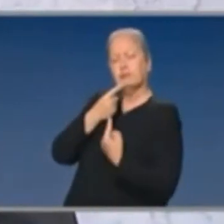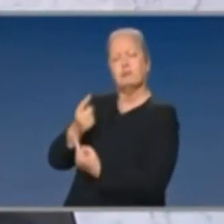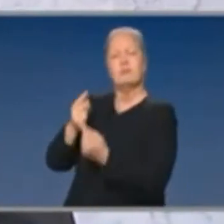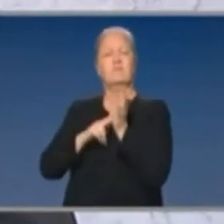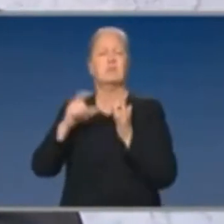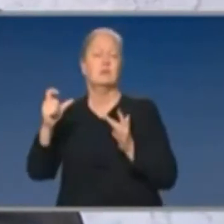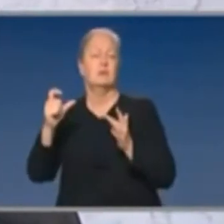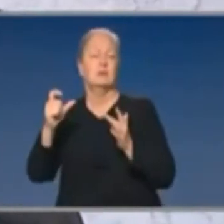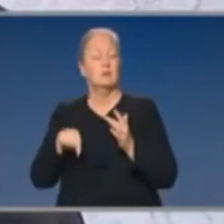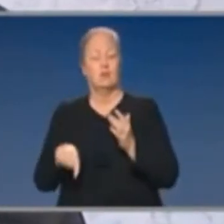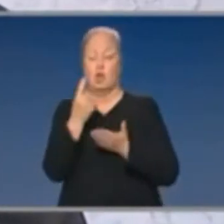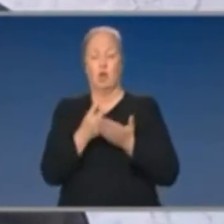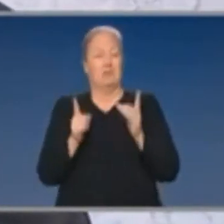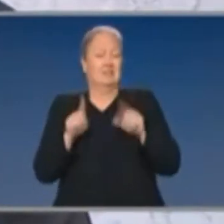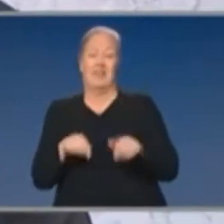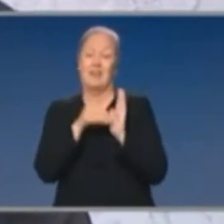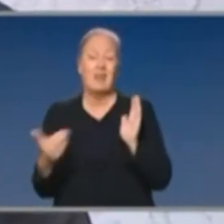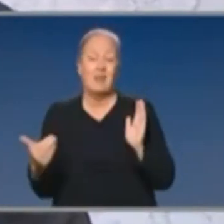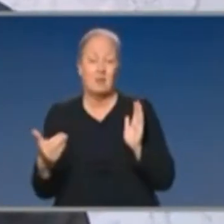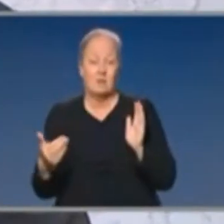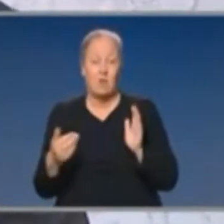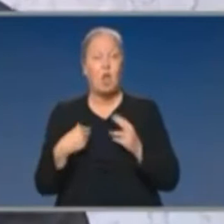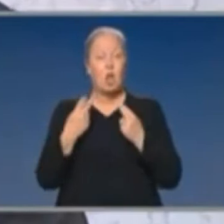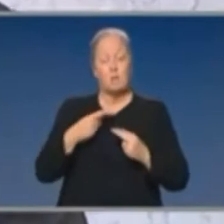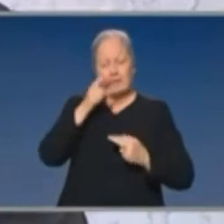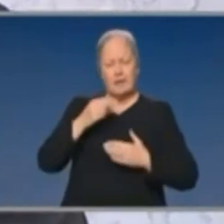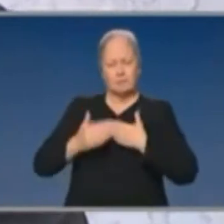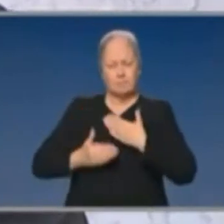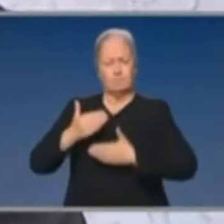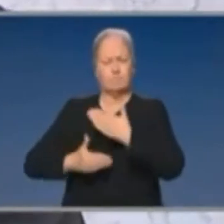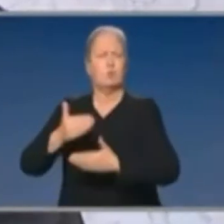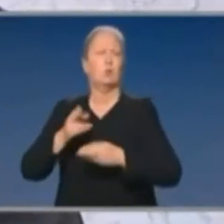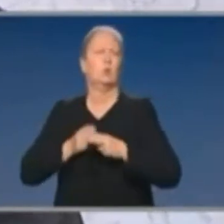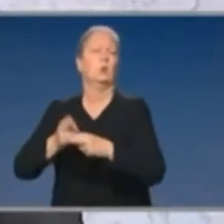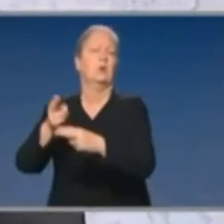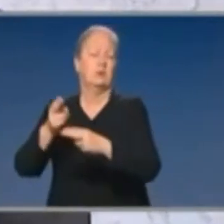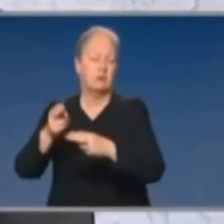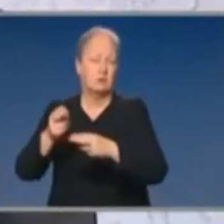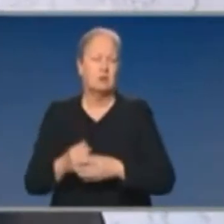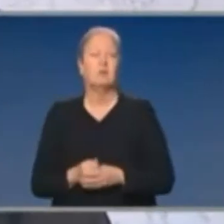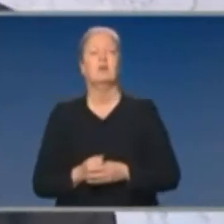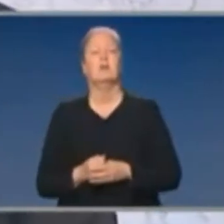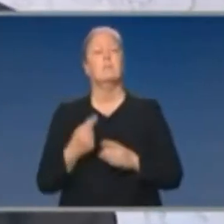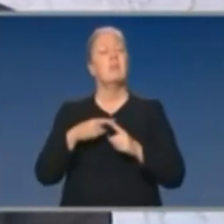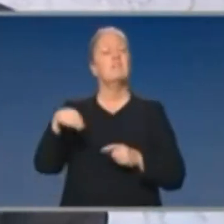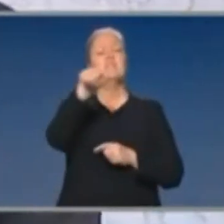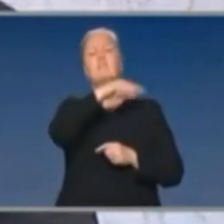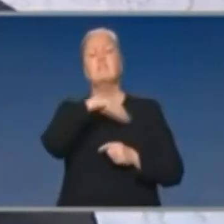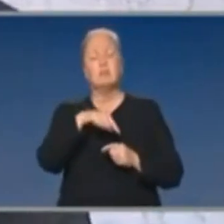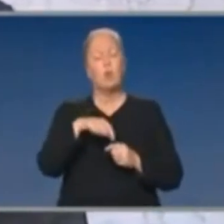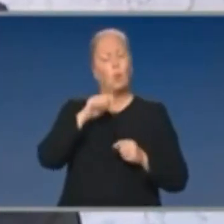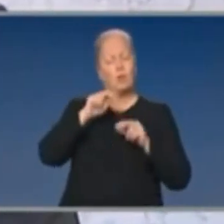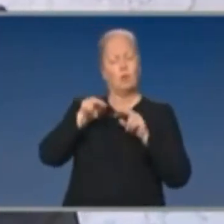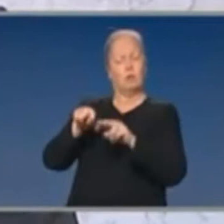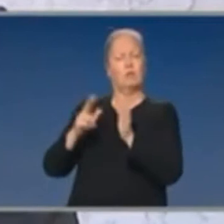said, I hope it's a starting point. I hope we can move more quickly than that. Obviously the legal authority for all of these matters of course rests